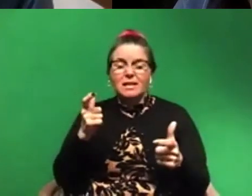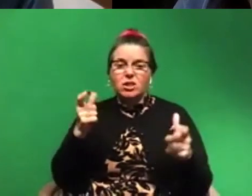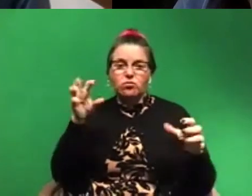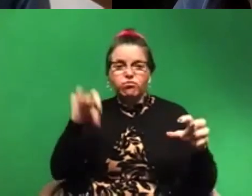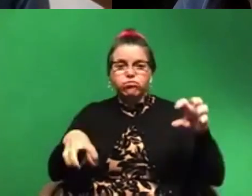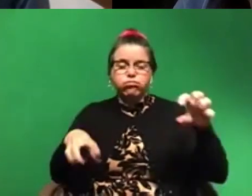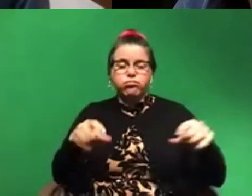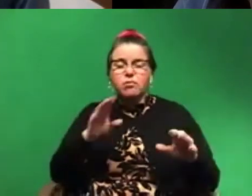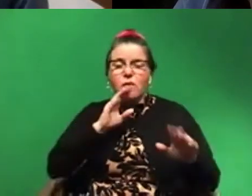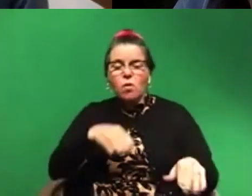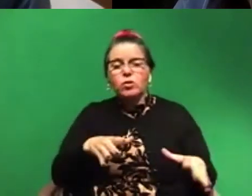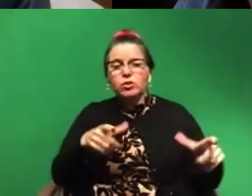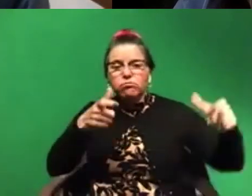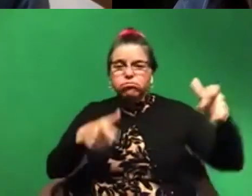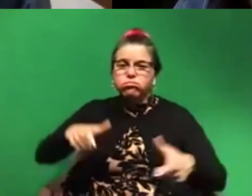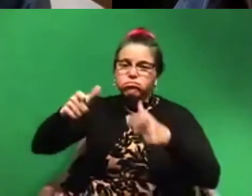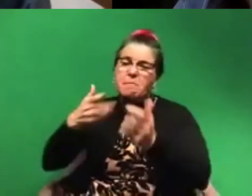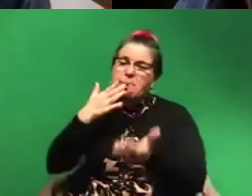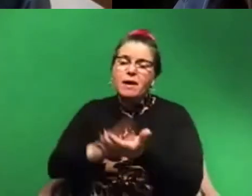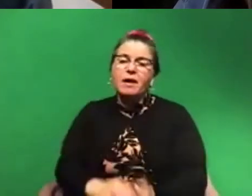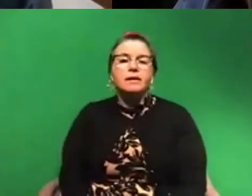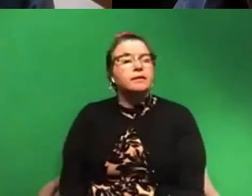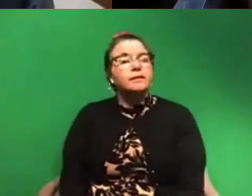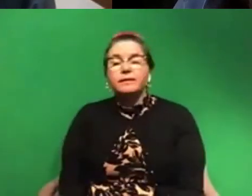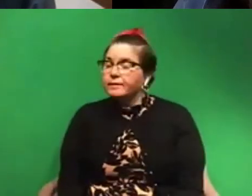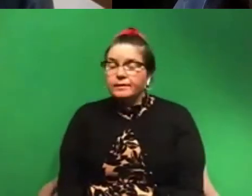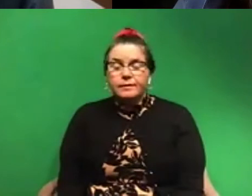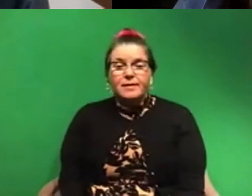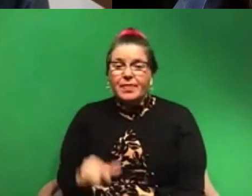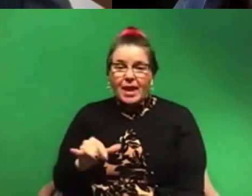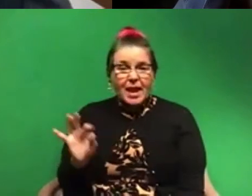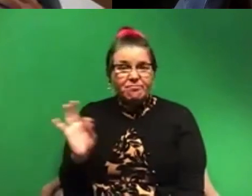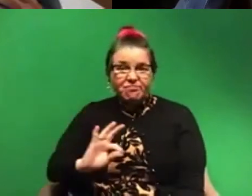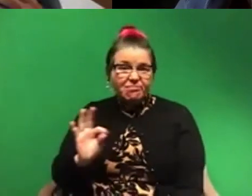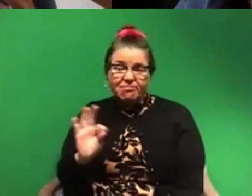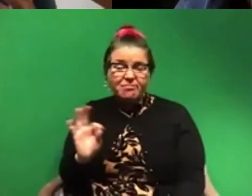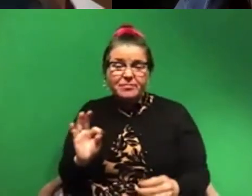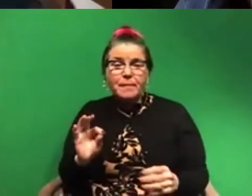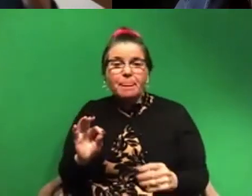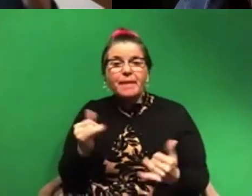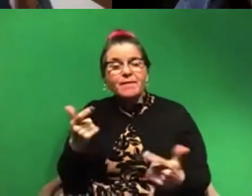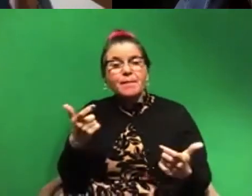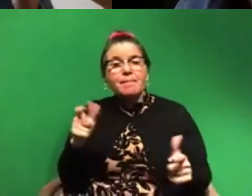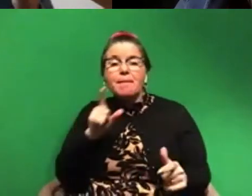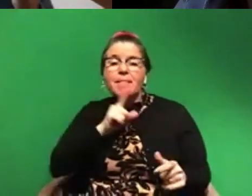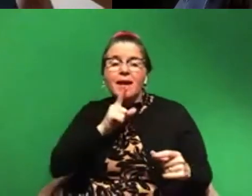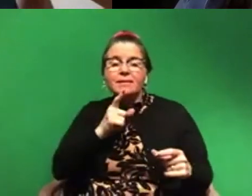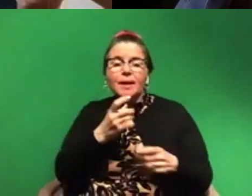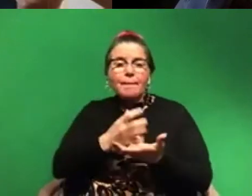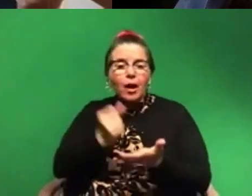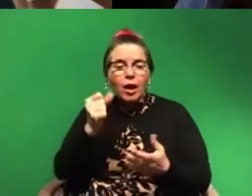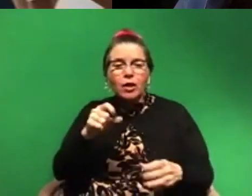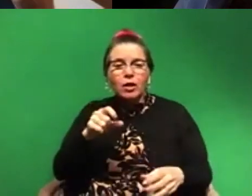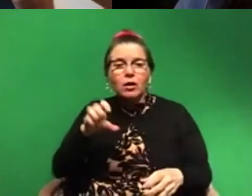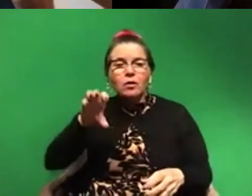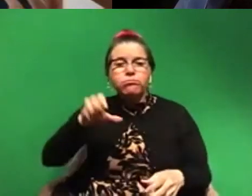the ocean and float around. And that's bad. Turns out actually that's not so much of a big deal. And if there's, if there's a plastic bottle floating around to a certain